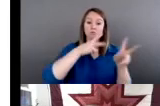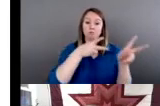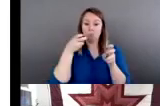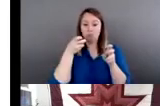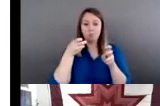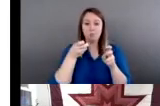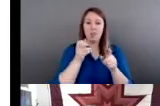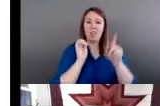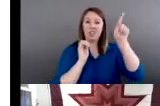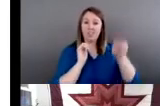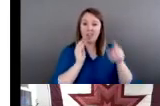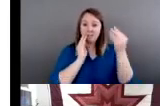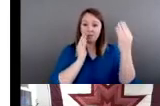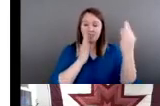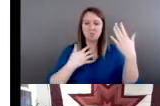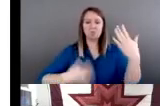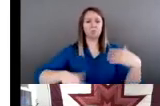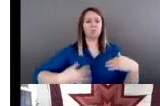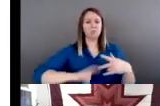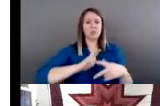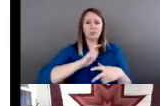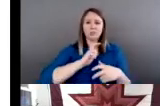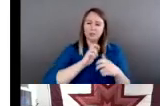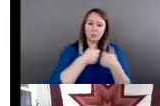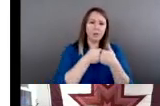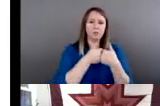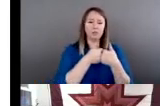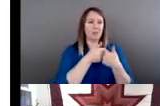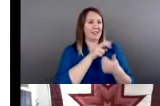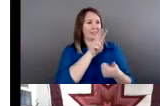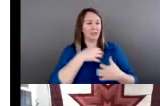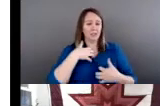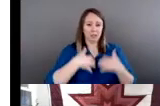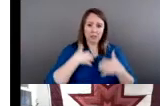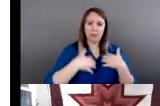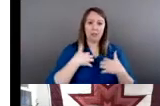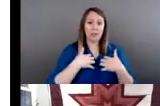So if we look over here with any time lifetime violence.